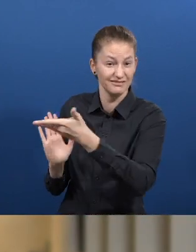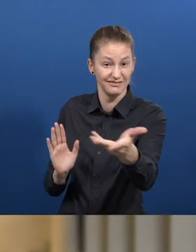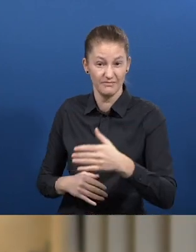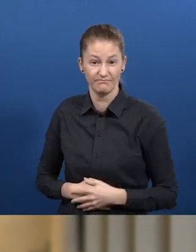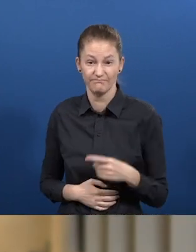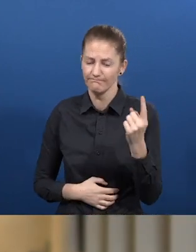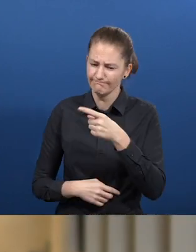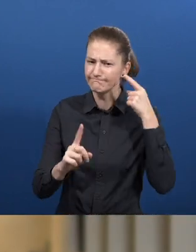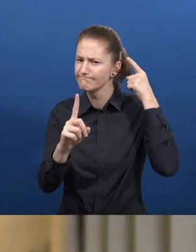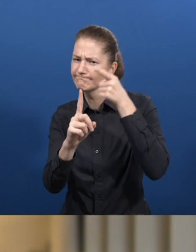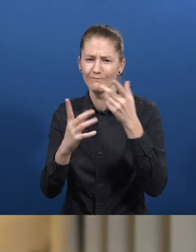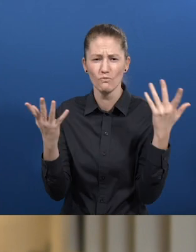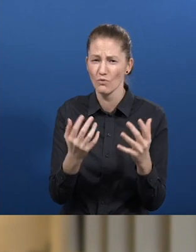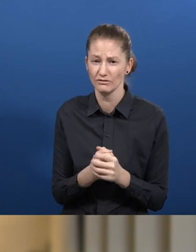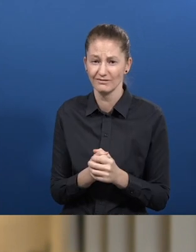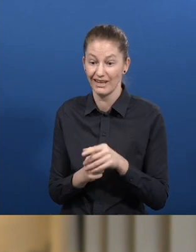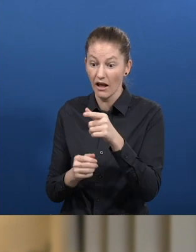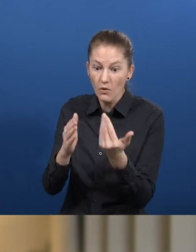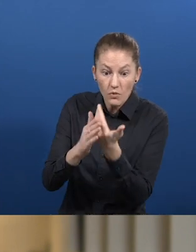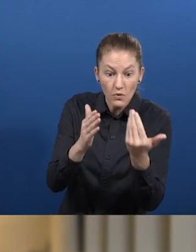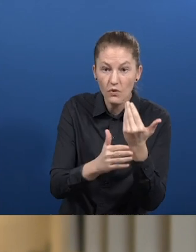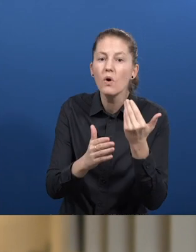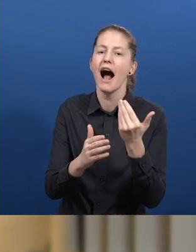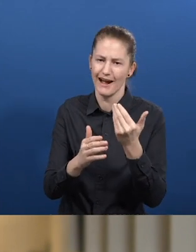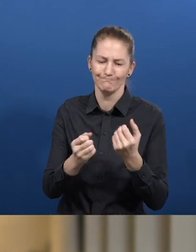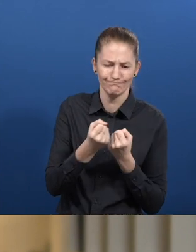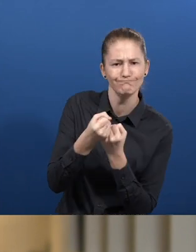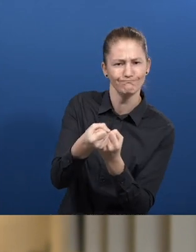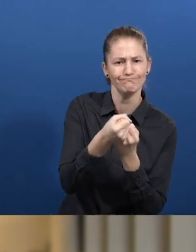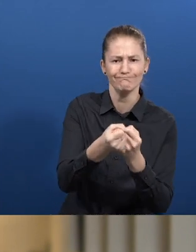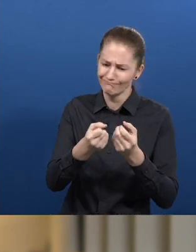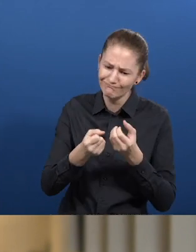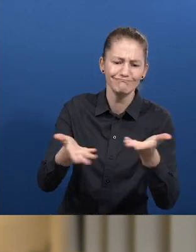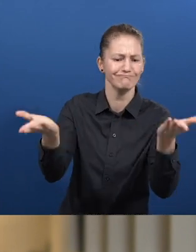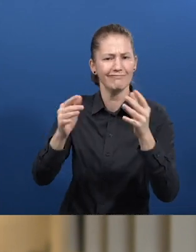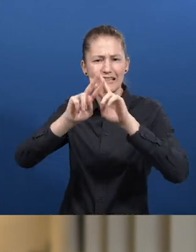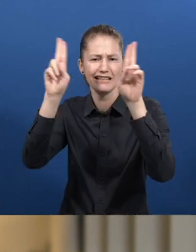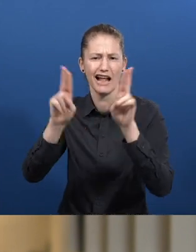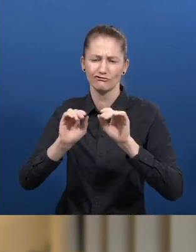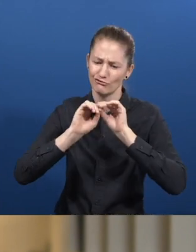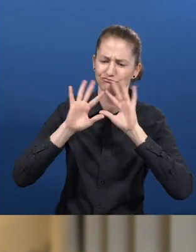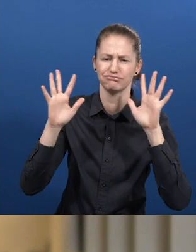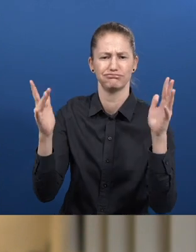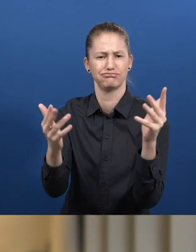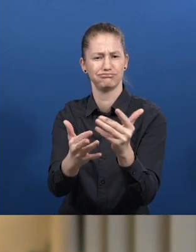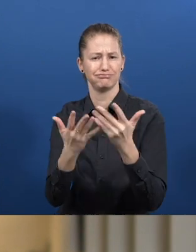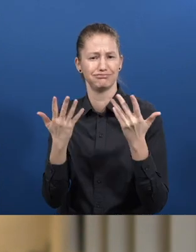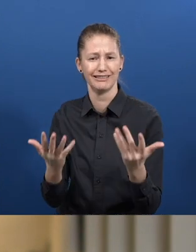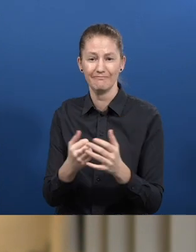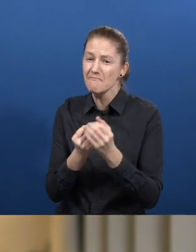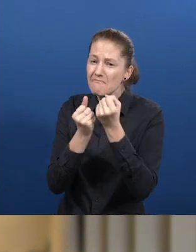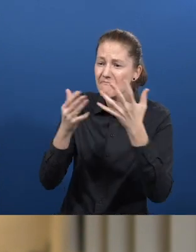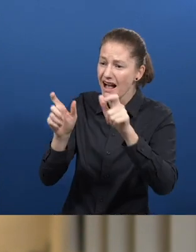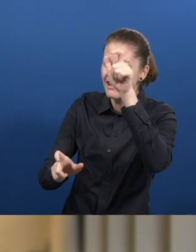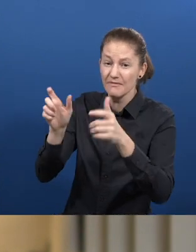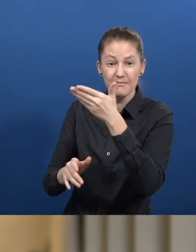innovators to internationalize and globalize their ideas so that many, many